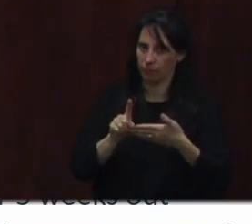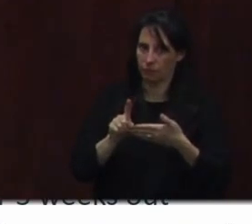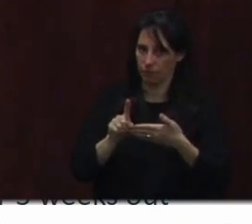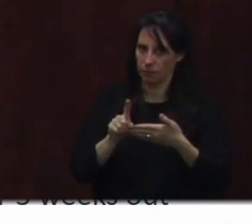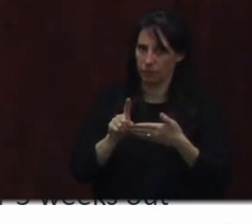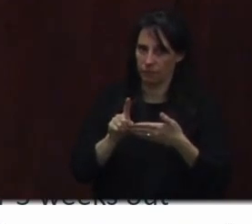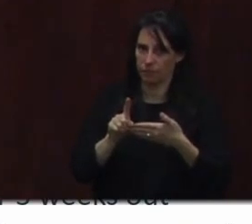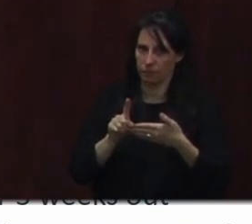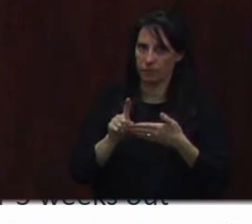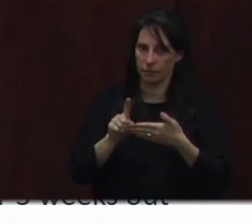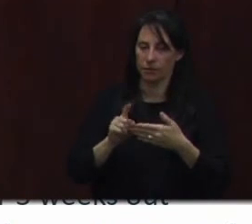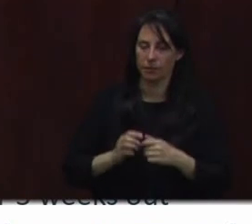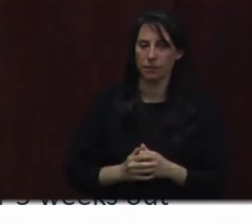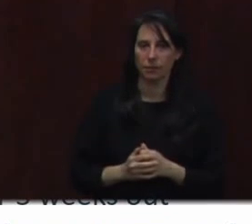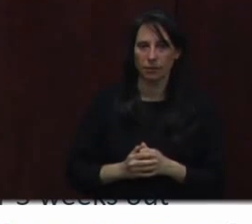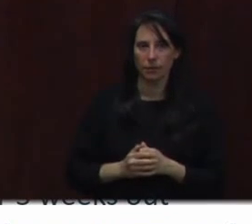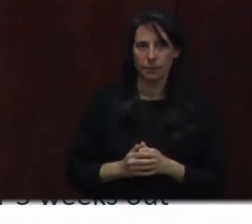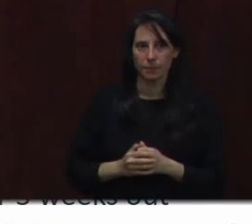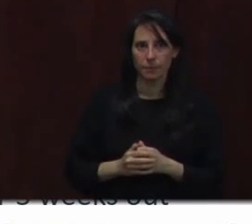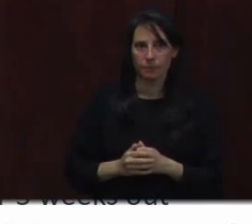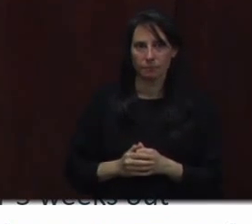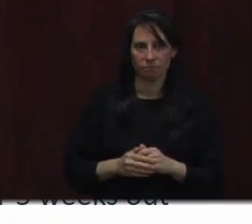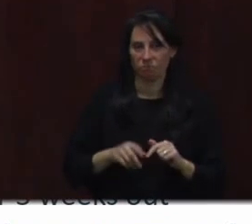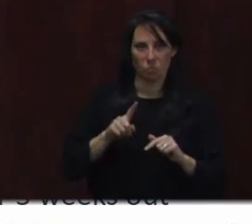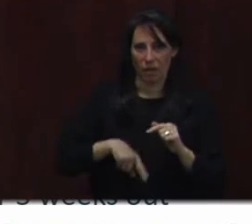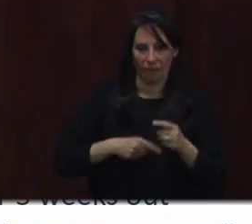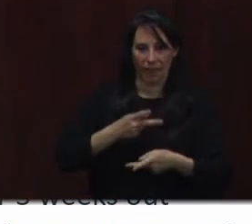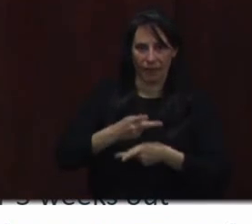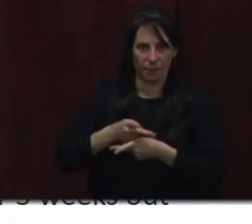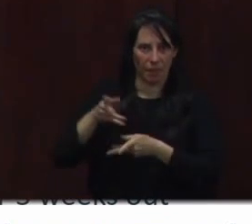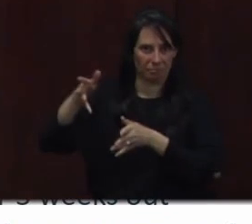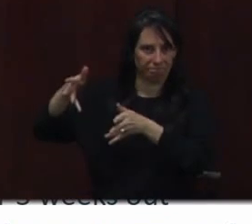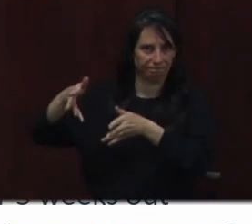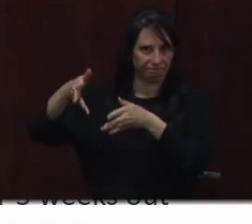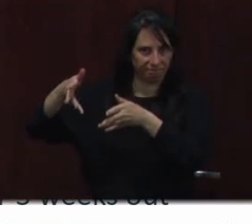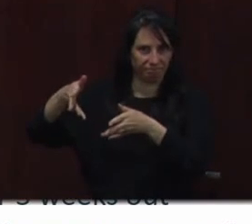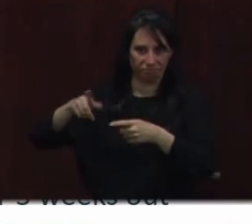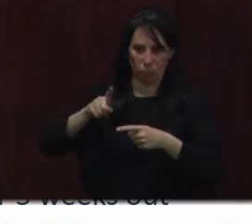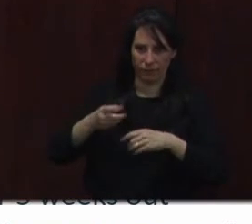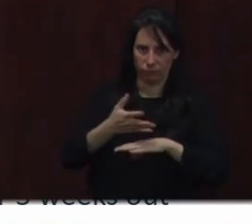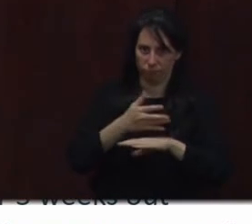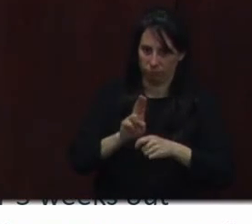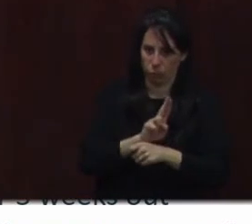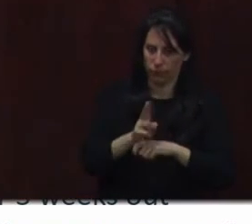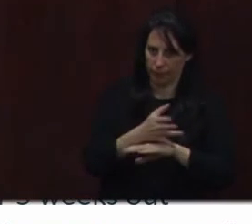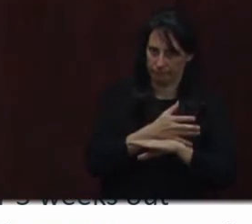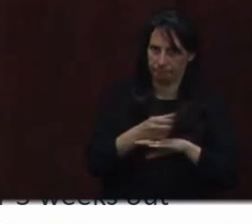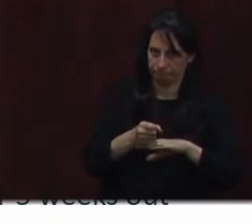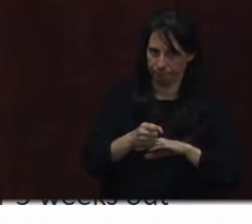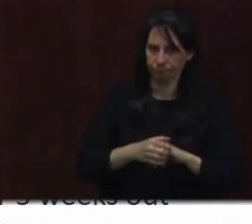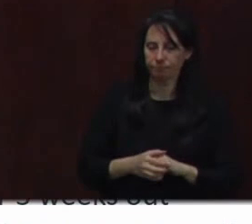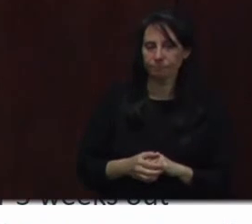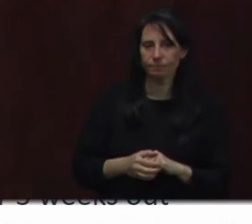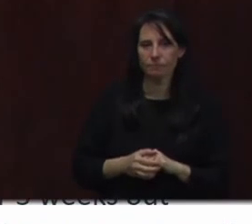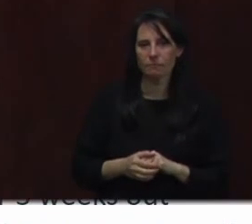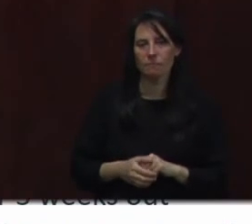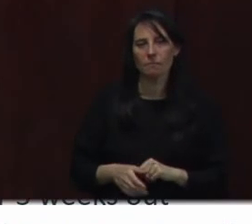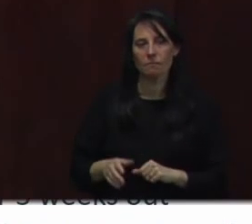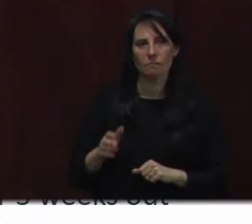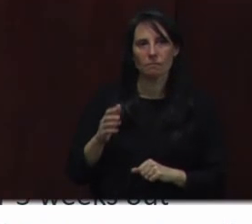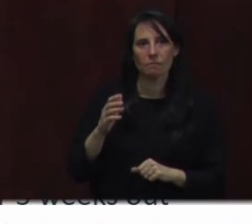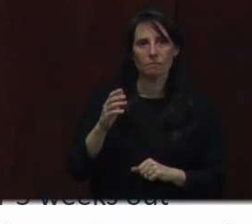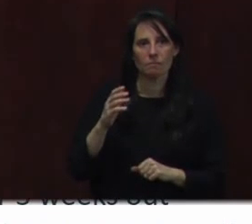that, as I mentioned, Secretary Cohen has a release guidance today regarding vaccine